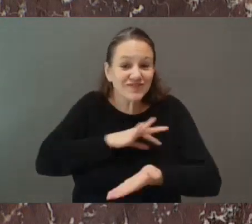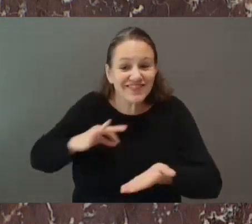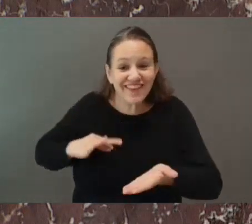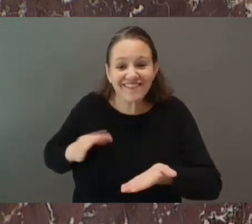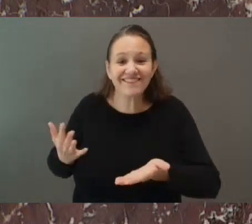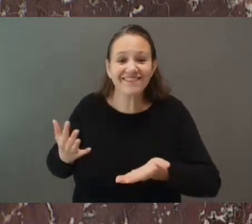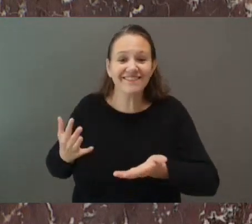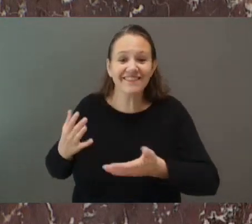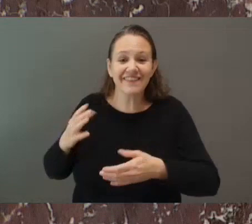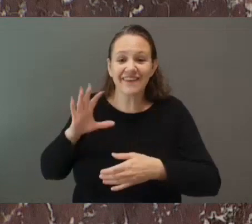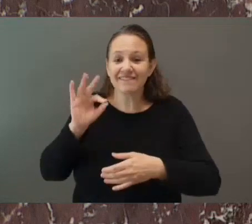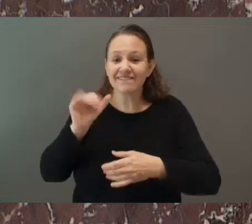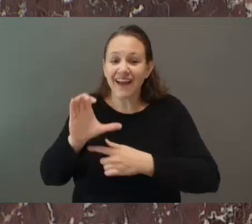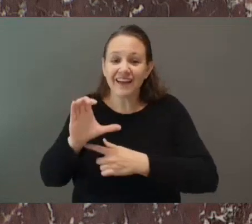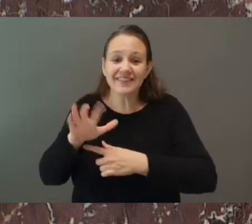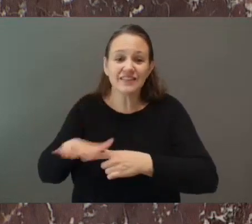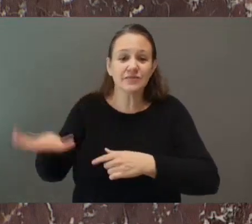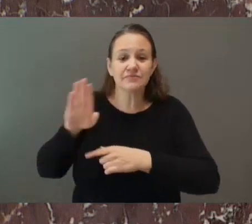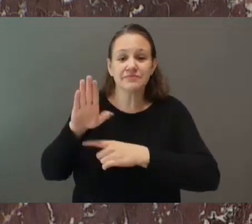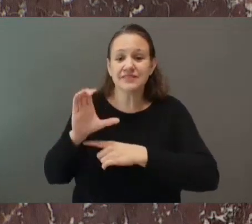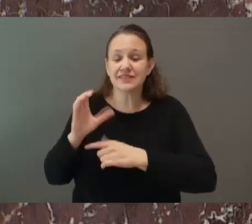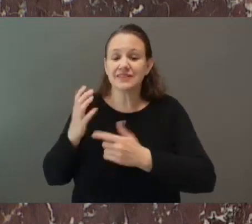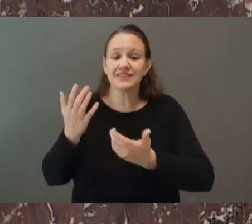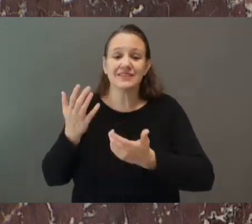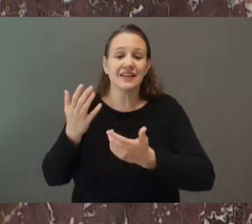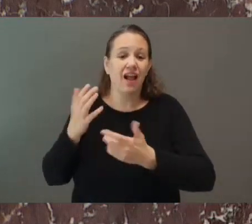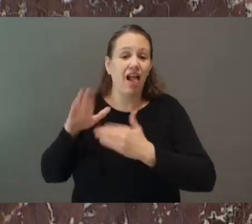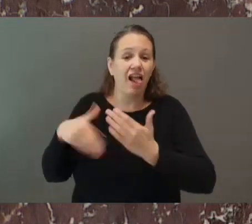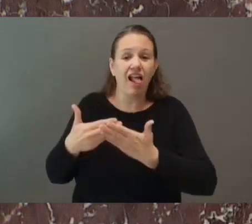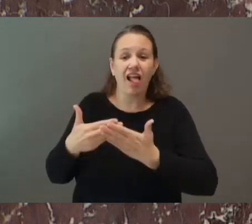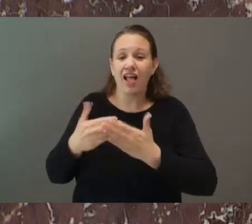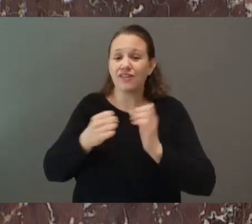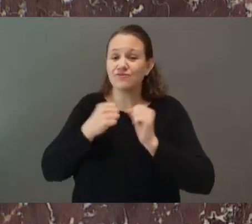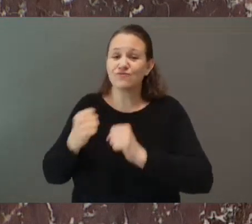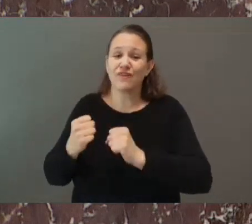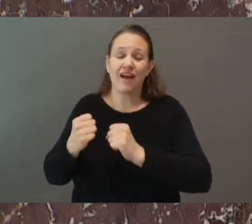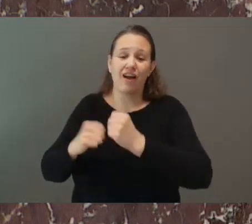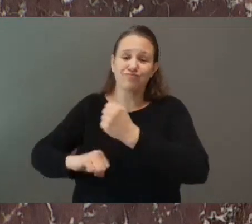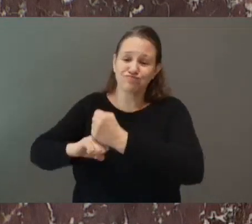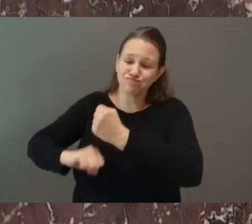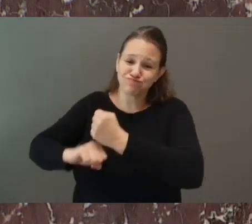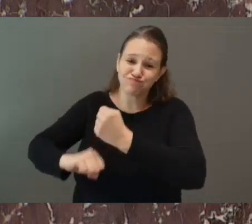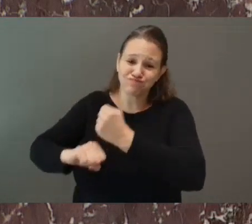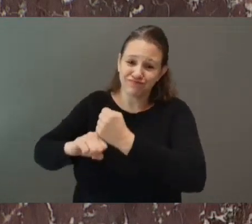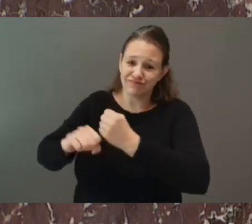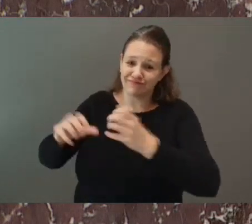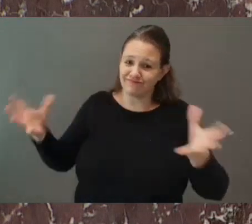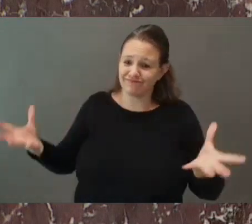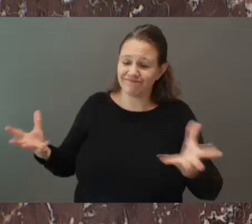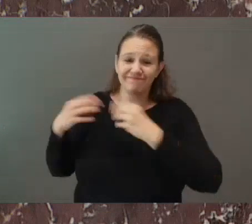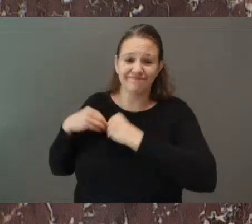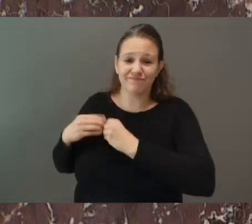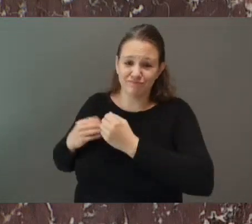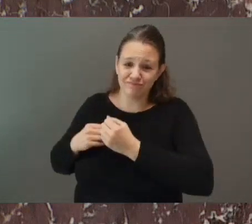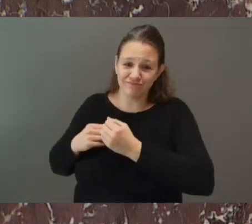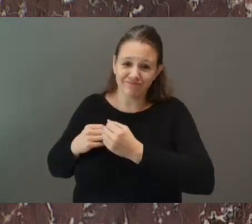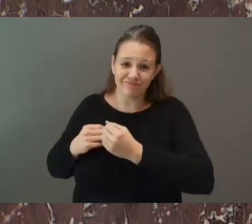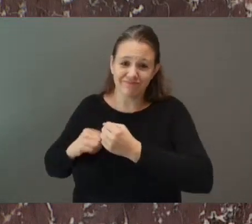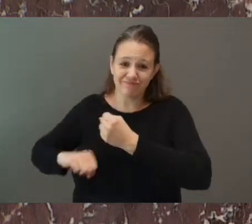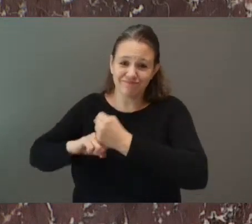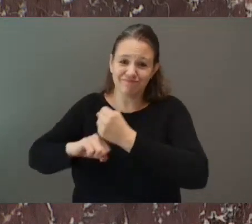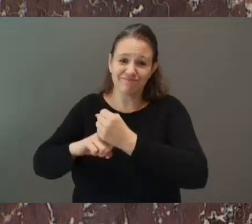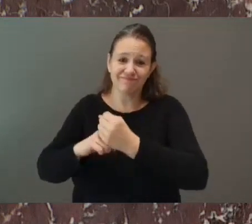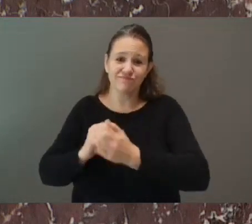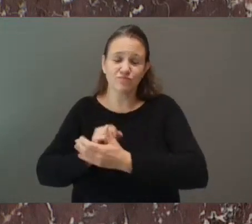I ask you to all reflect on and show your gratitude to their contributions in your success. You are our